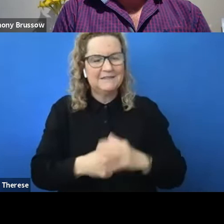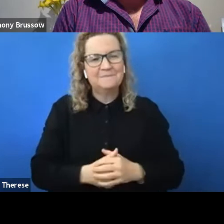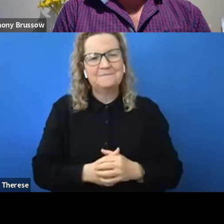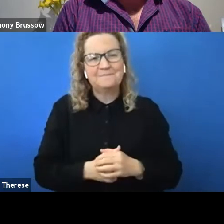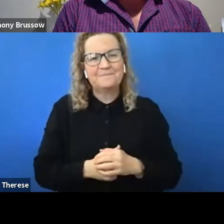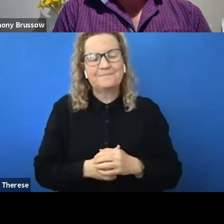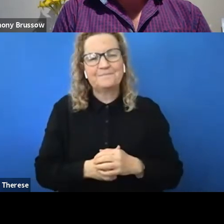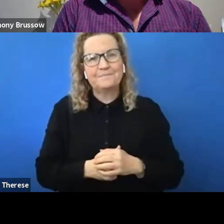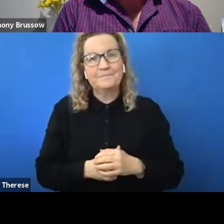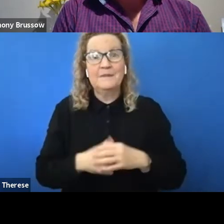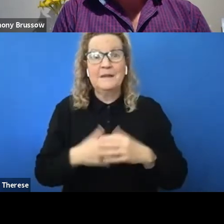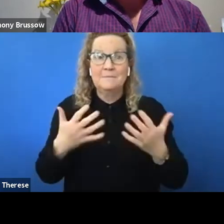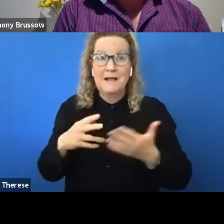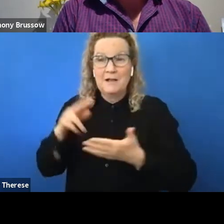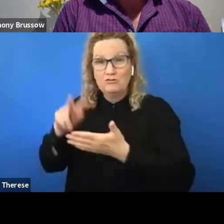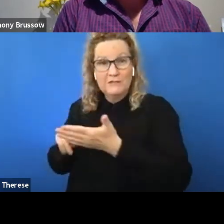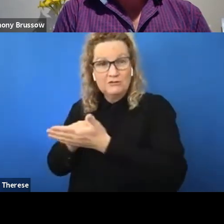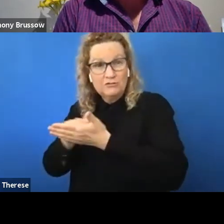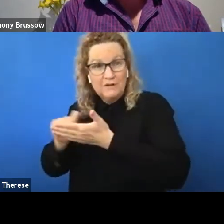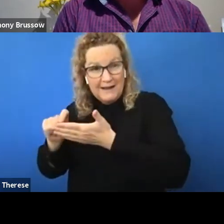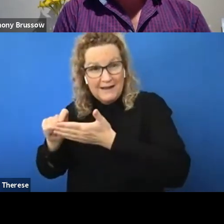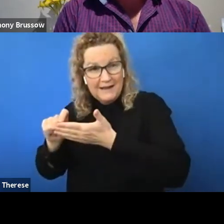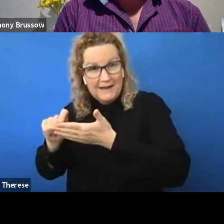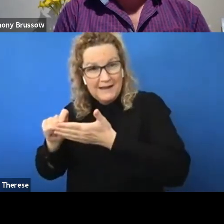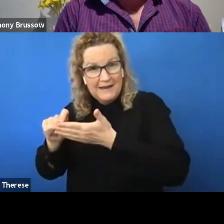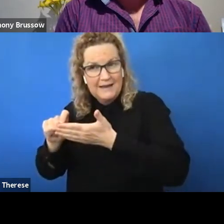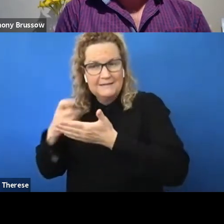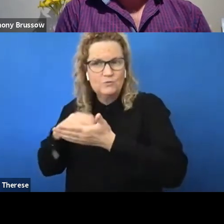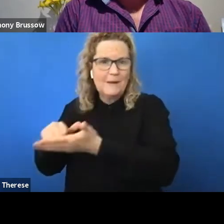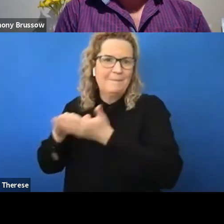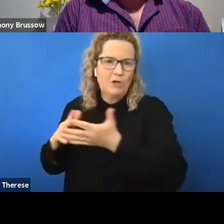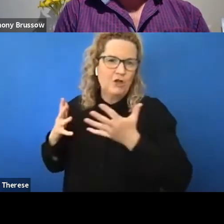But when it came to reading and writing and that, they helped me so much.